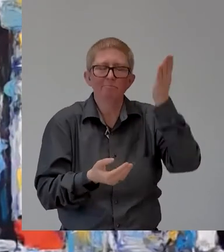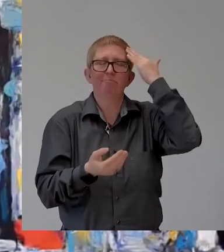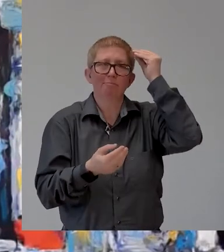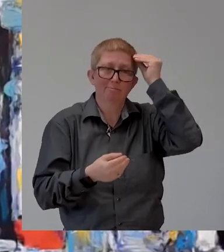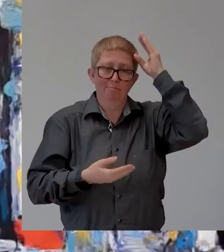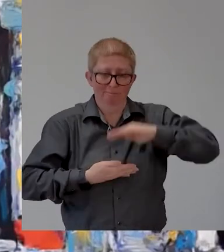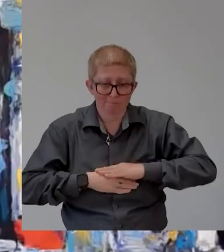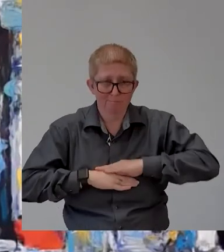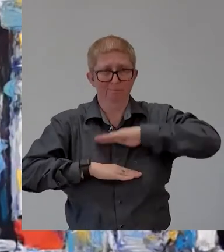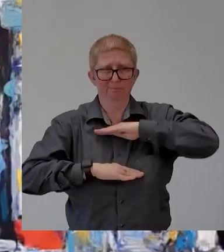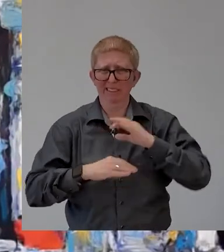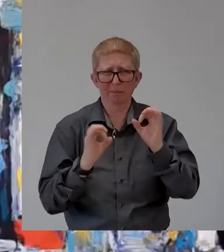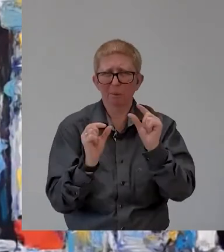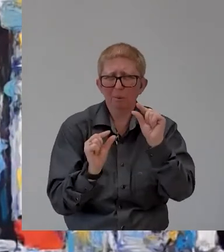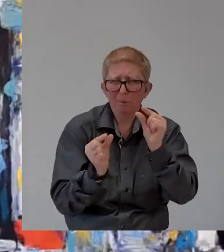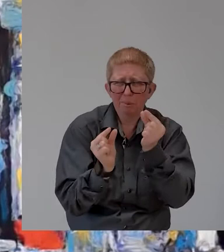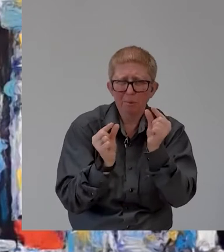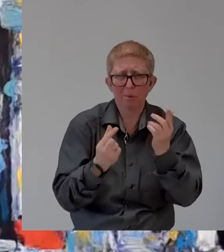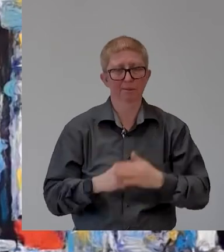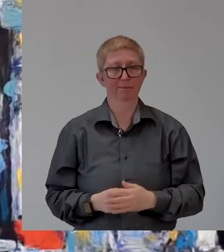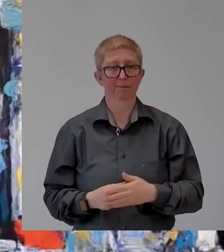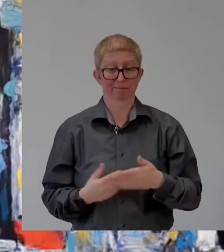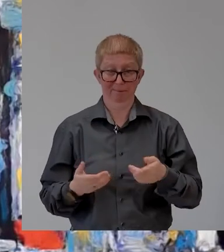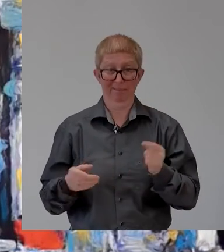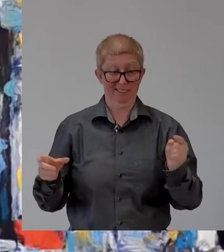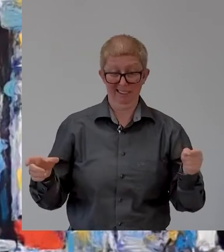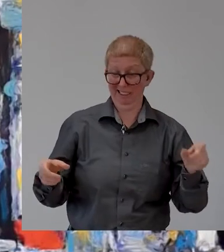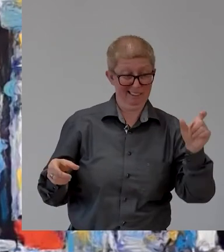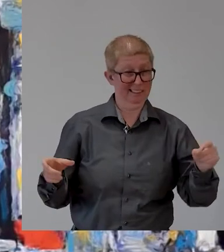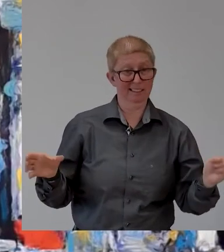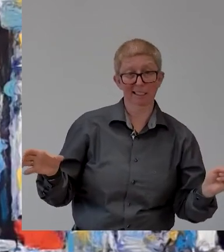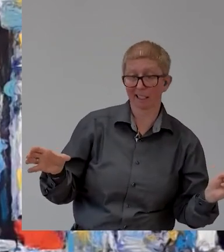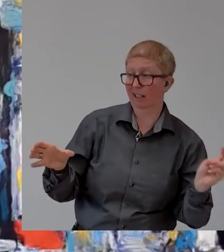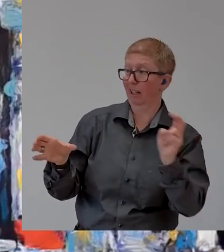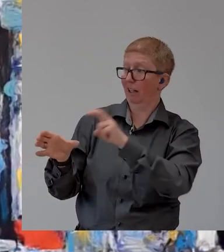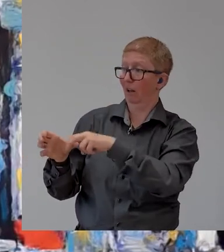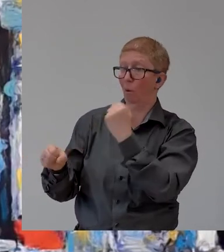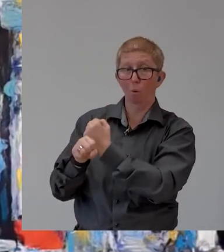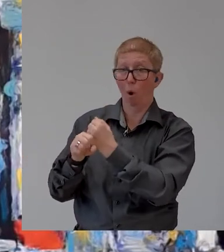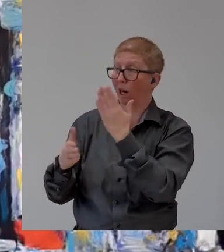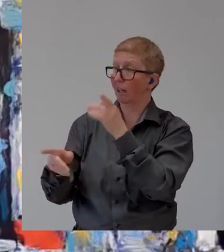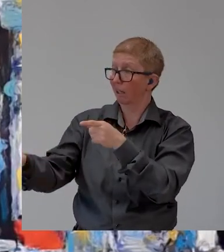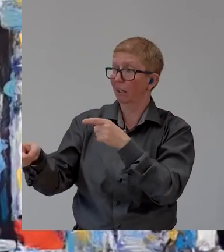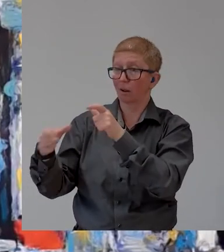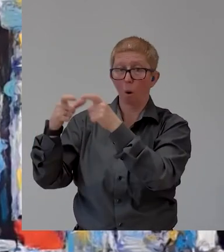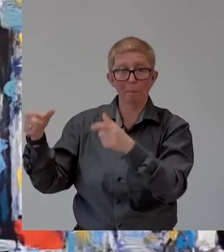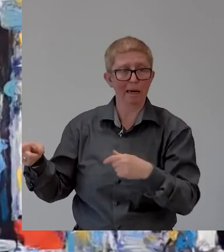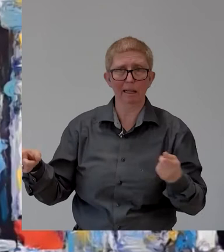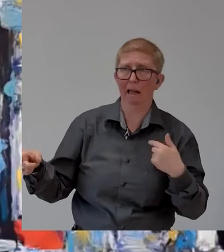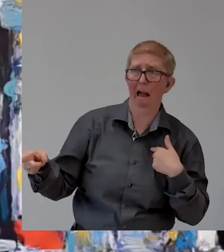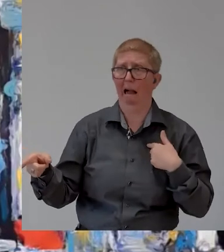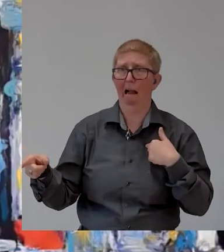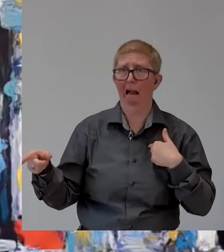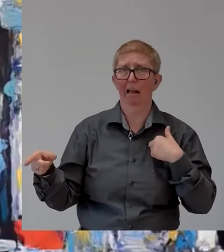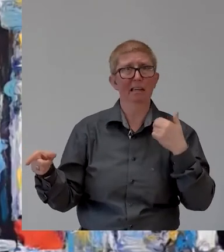many cases with less confidence students to put them uh themselves to answer such ads a solution for this problem is